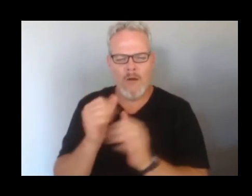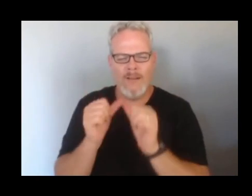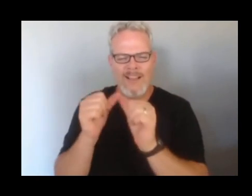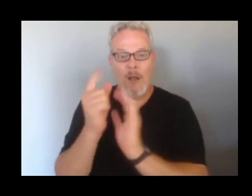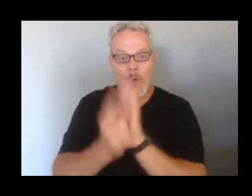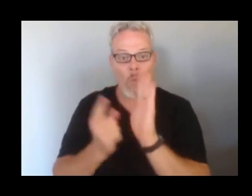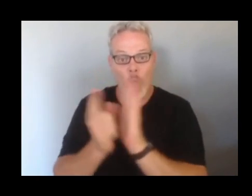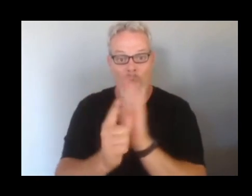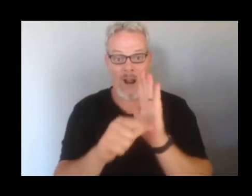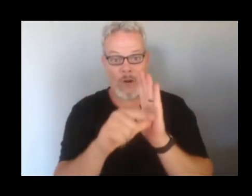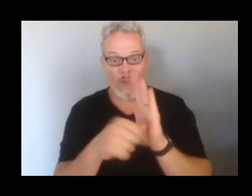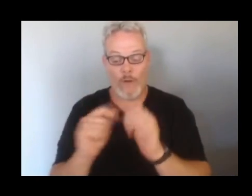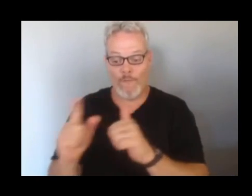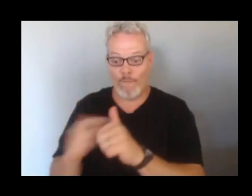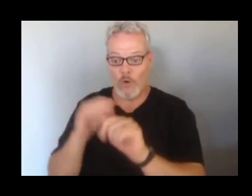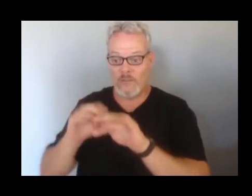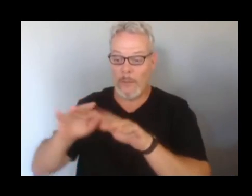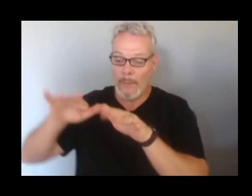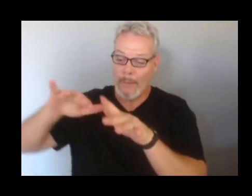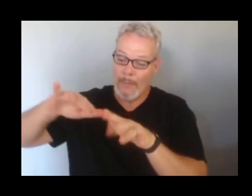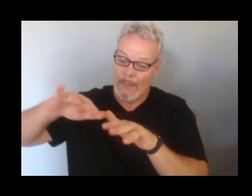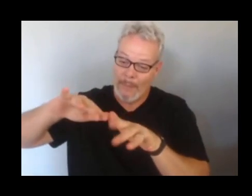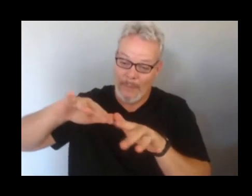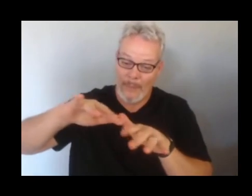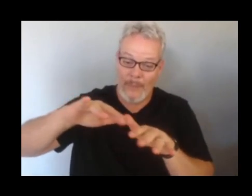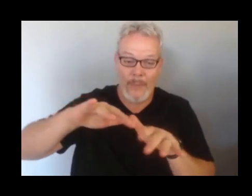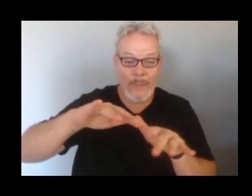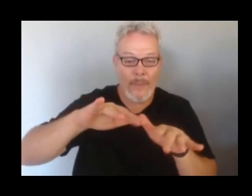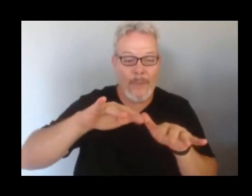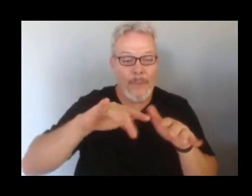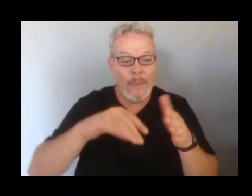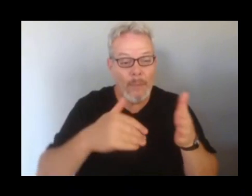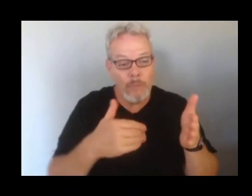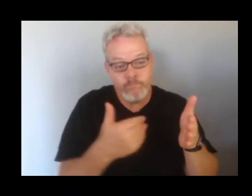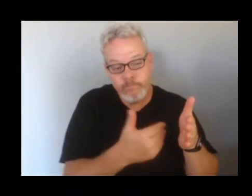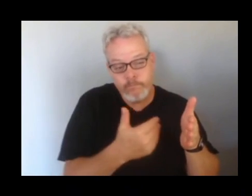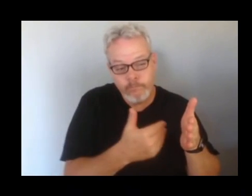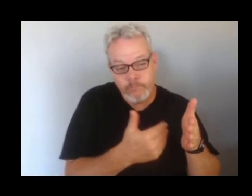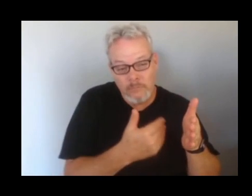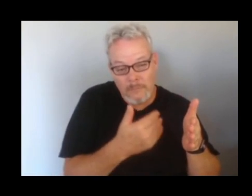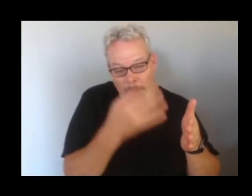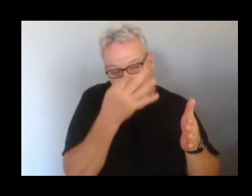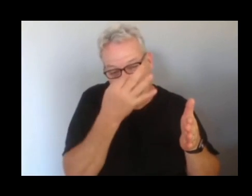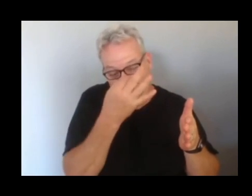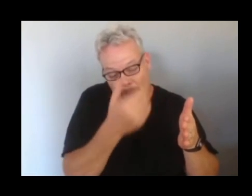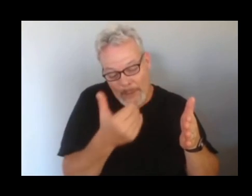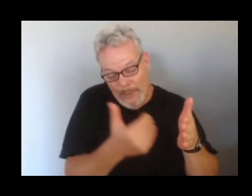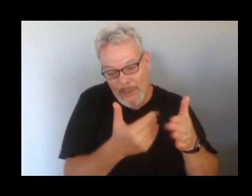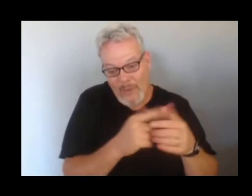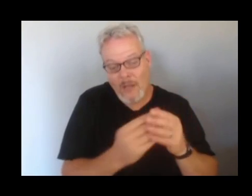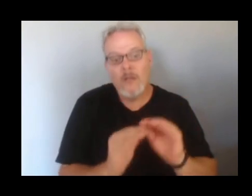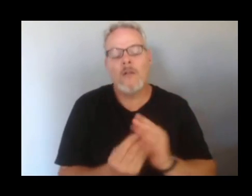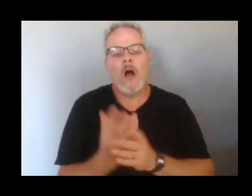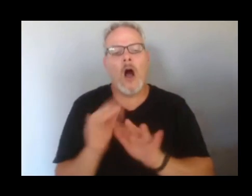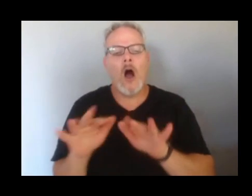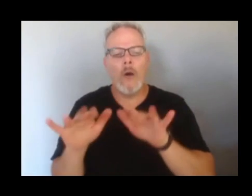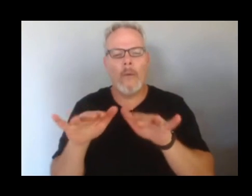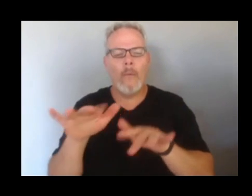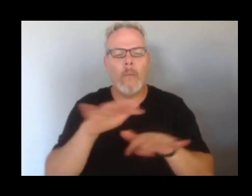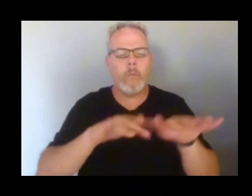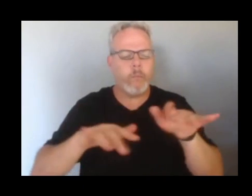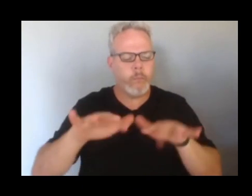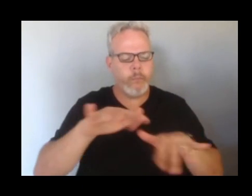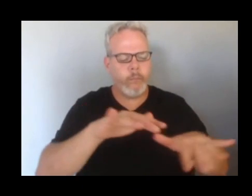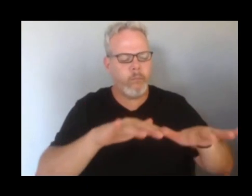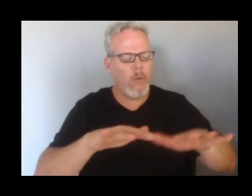The first flows reach a short distance from the vents, while the later pulses make their way further across the crater floor and